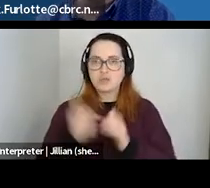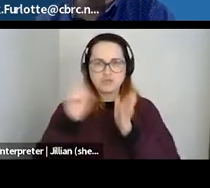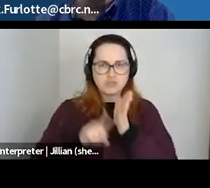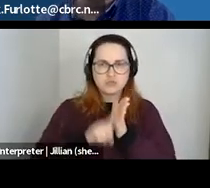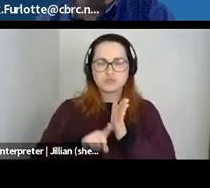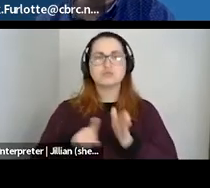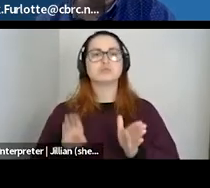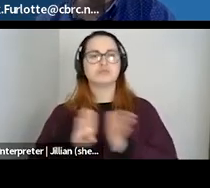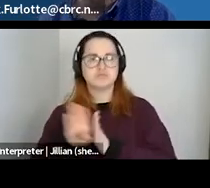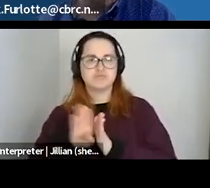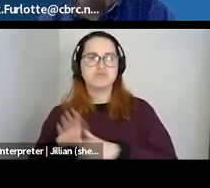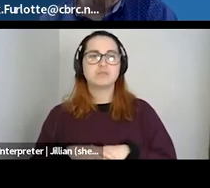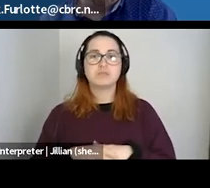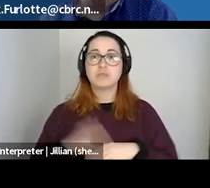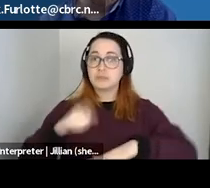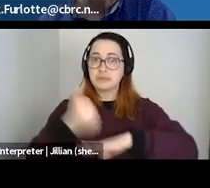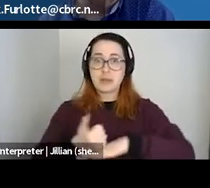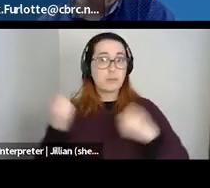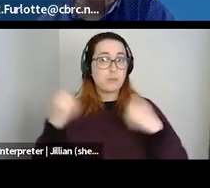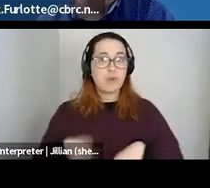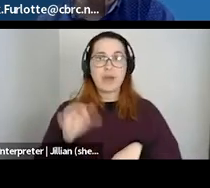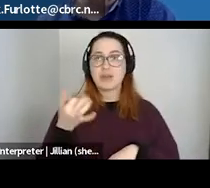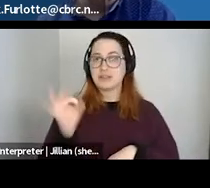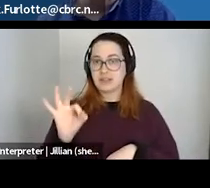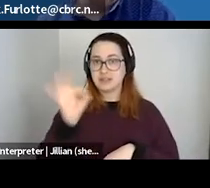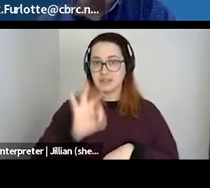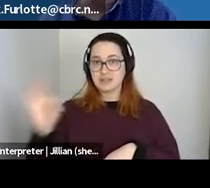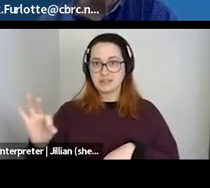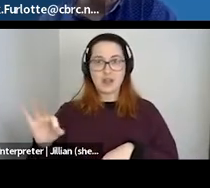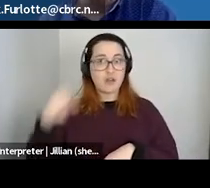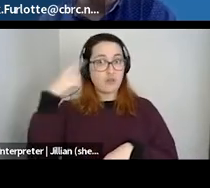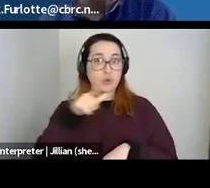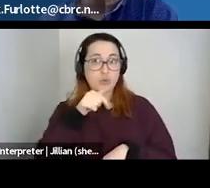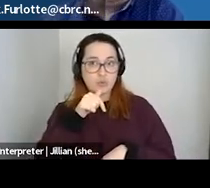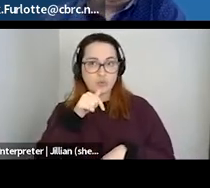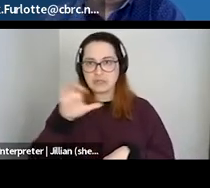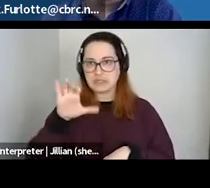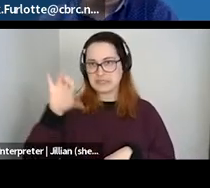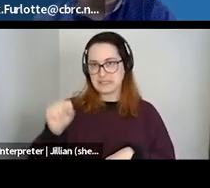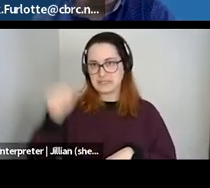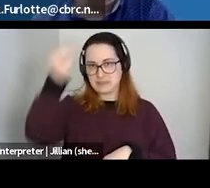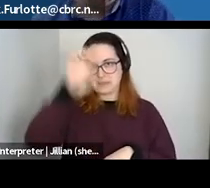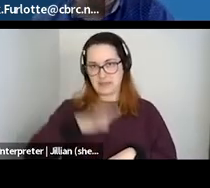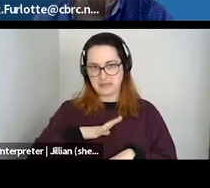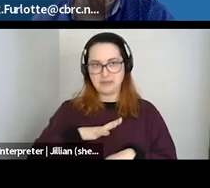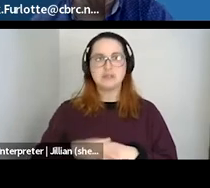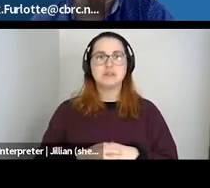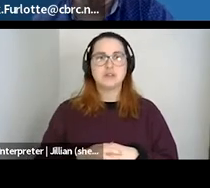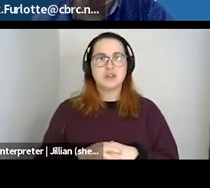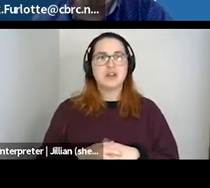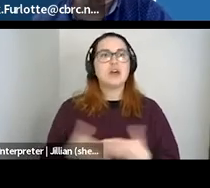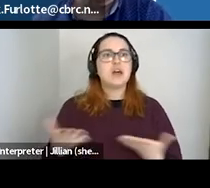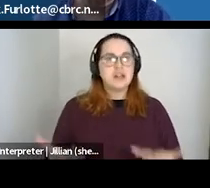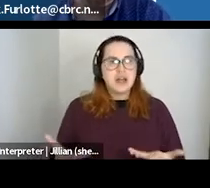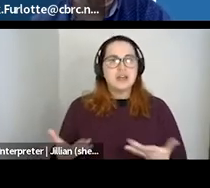founded in 1999, it was by and for cis gay men. Our founders were tired of research being done on them or